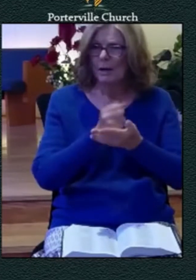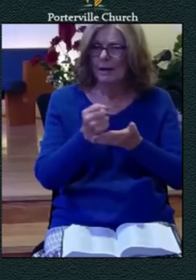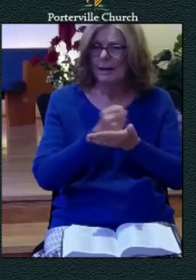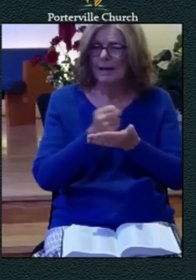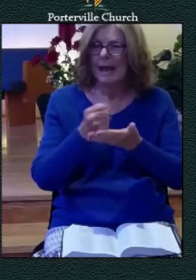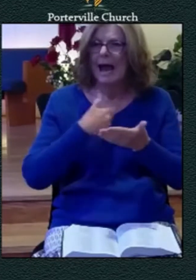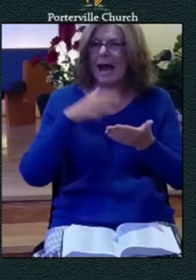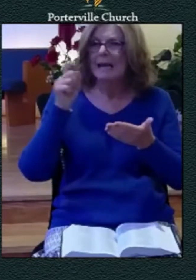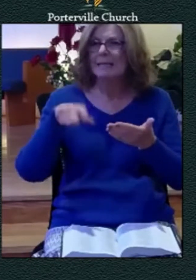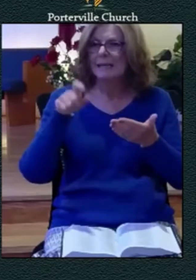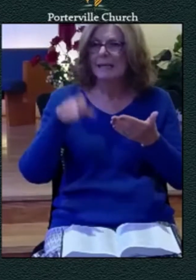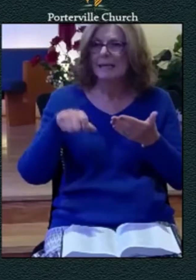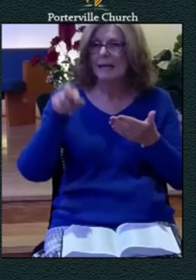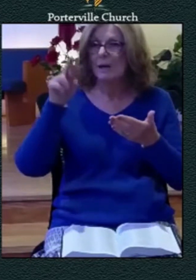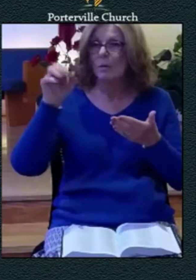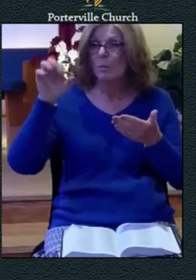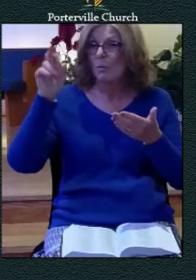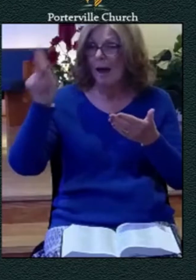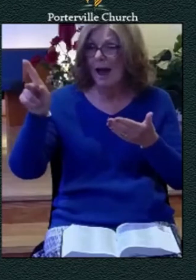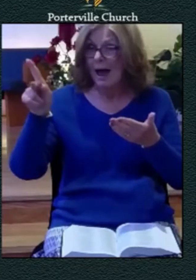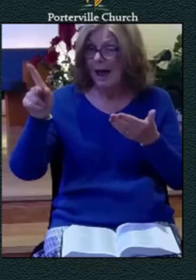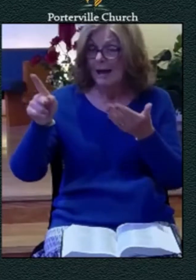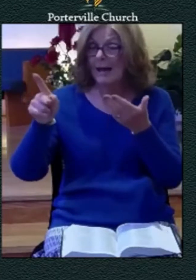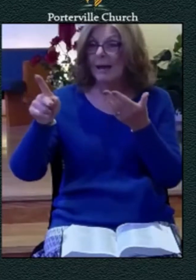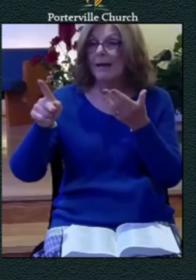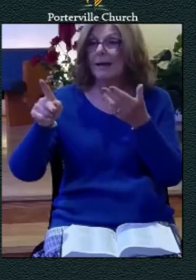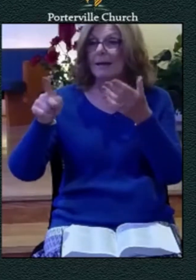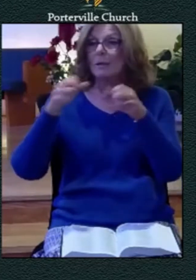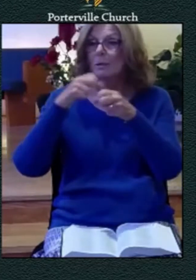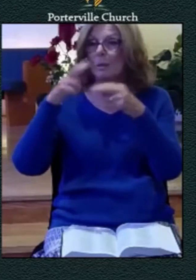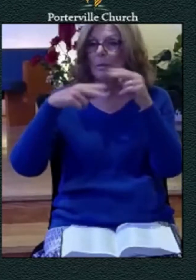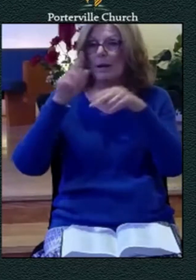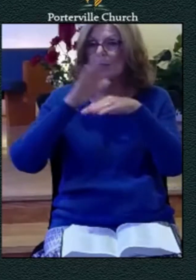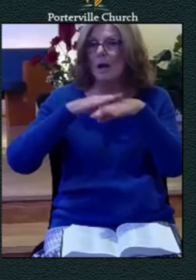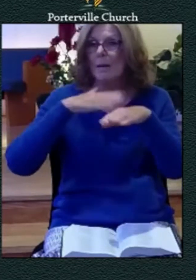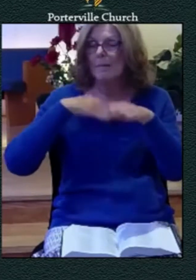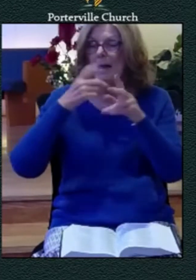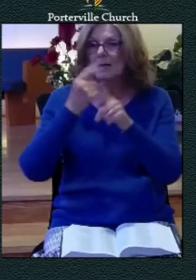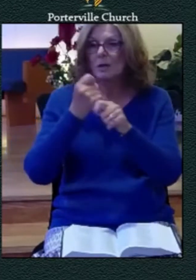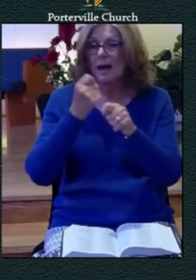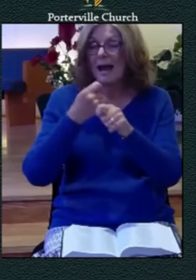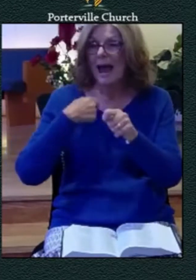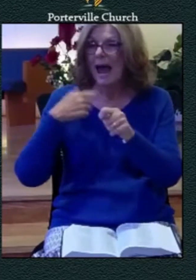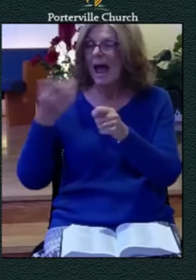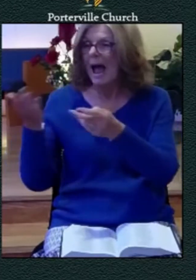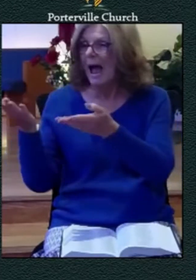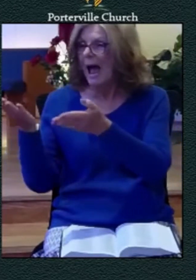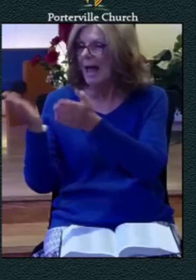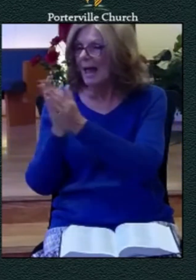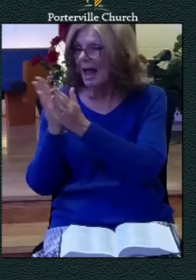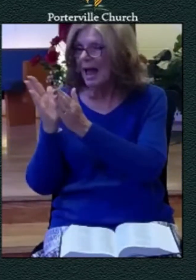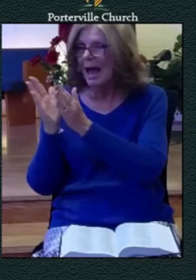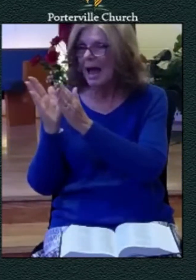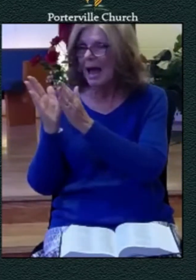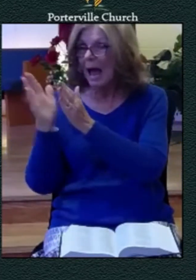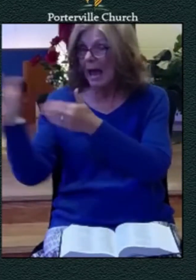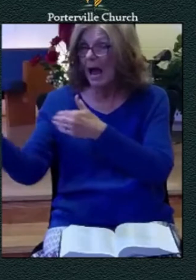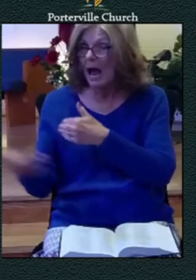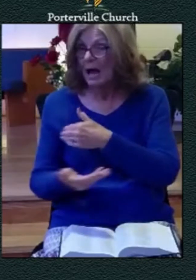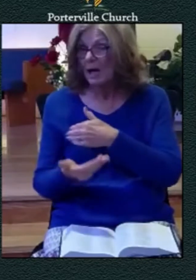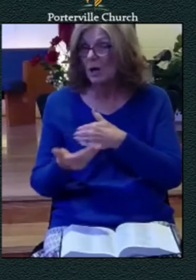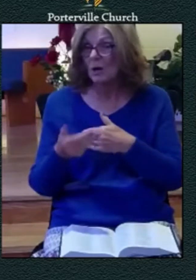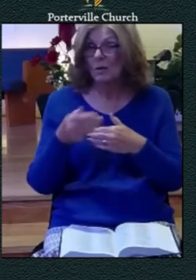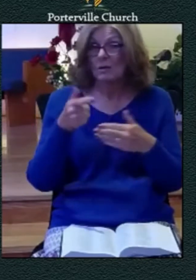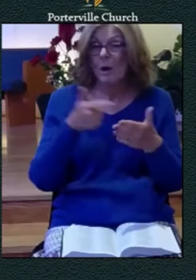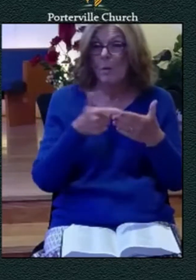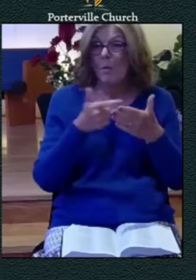so i rented a welder but i don't know if if it was slightly different than the one we'd used in high school etc